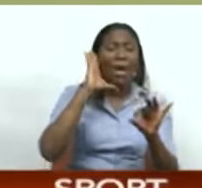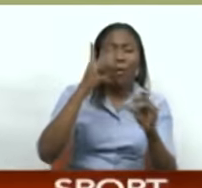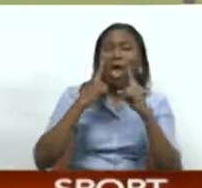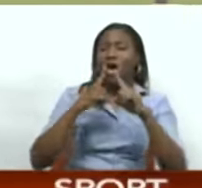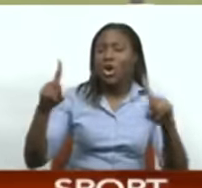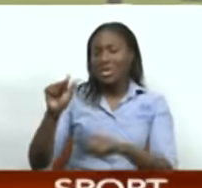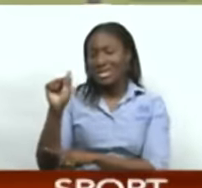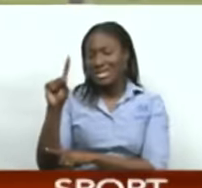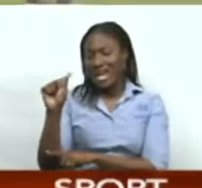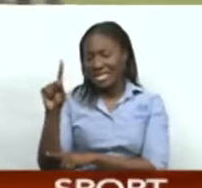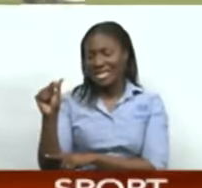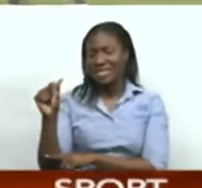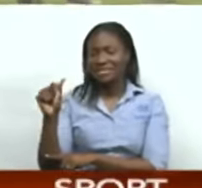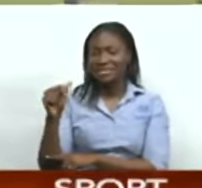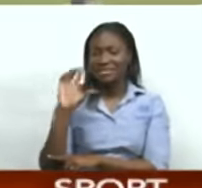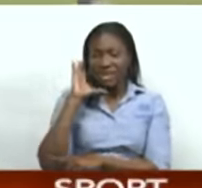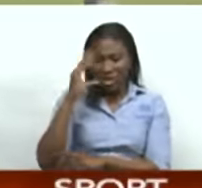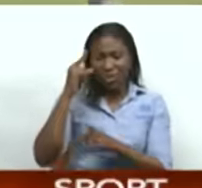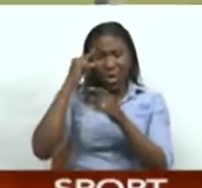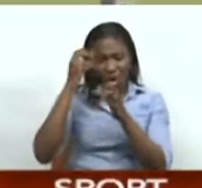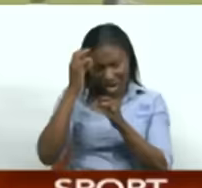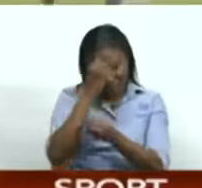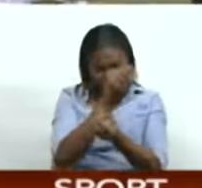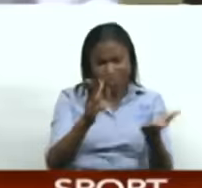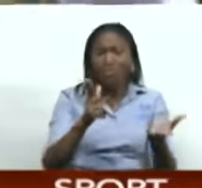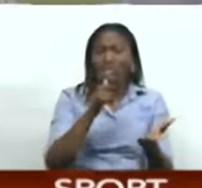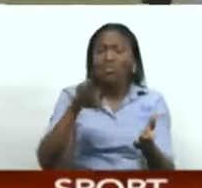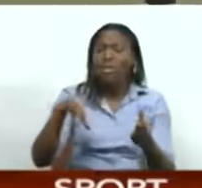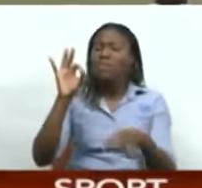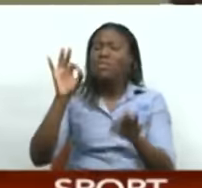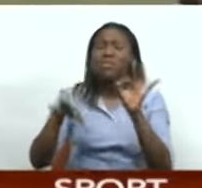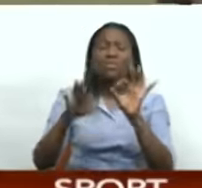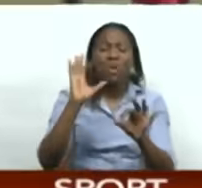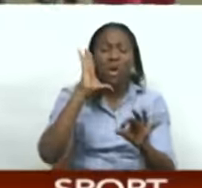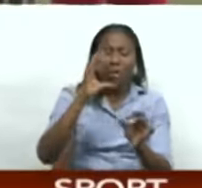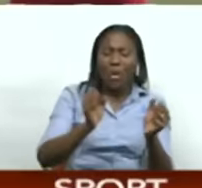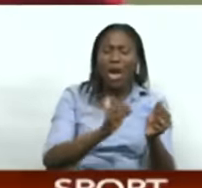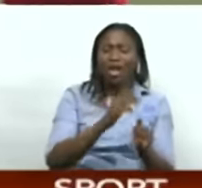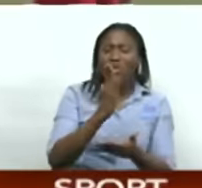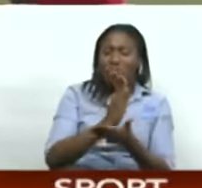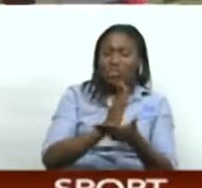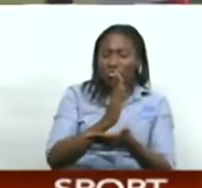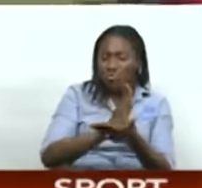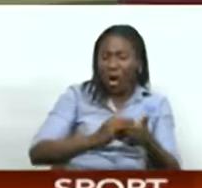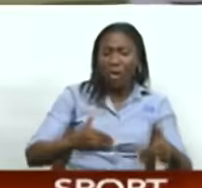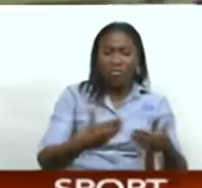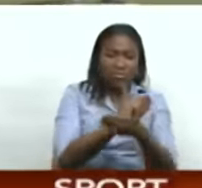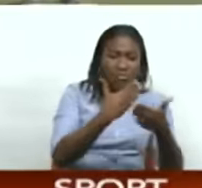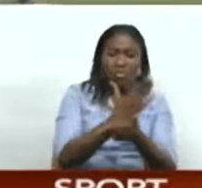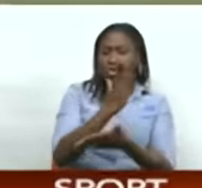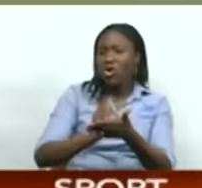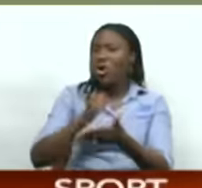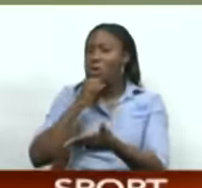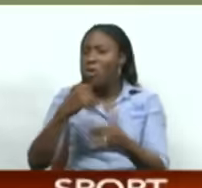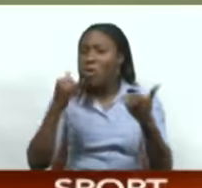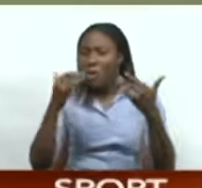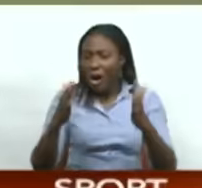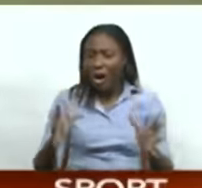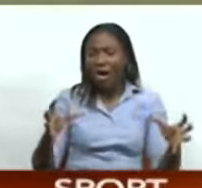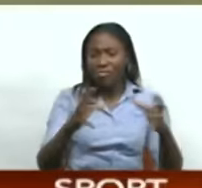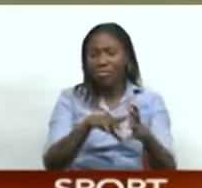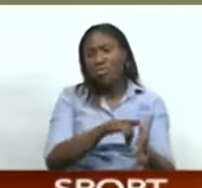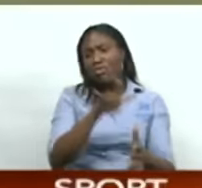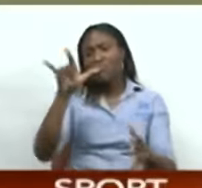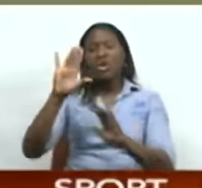Saturday. Eve says his team will comprise players who are still in season and those with more recent opportunities at match fitness. They depart on Sunday.